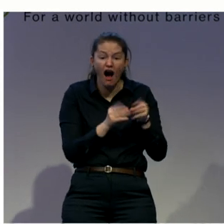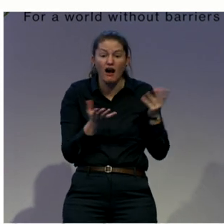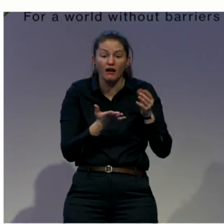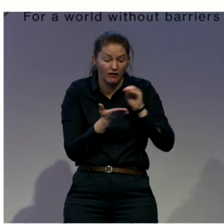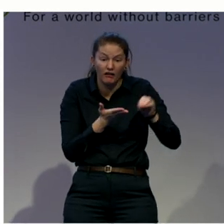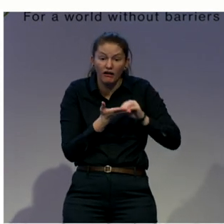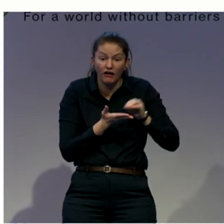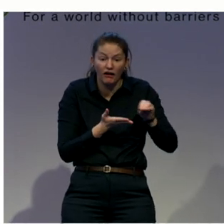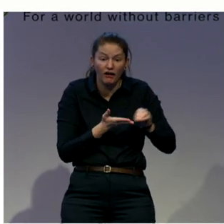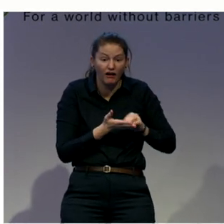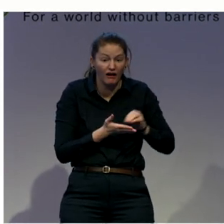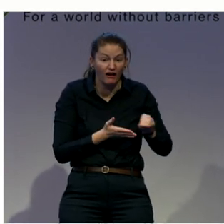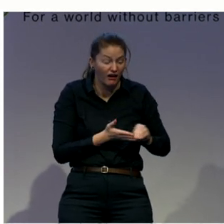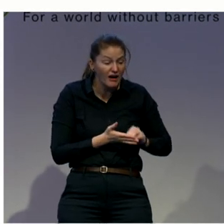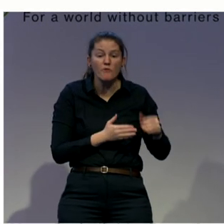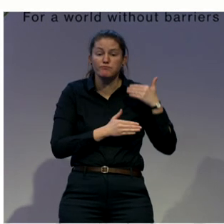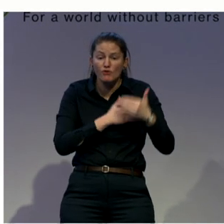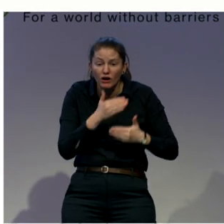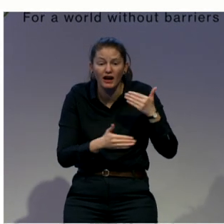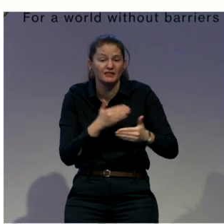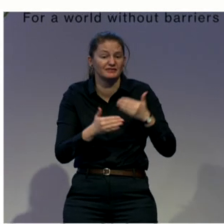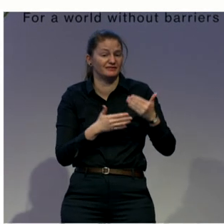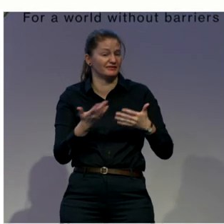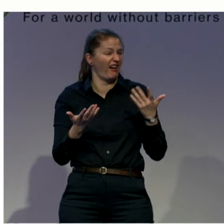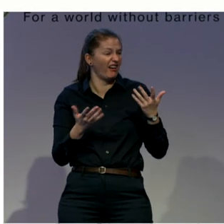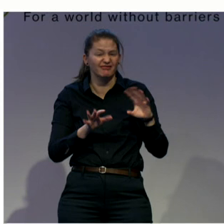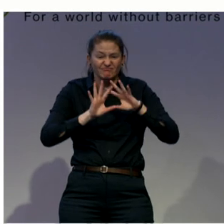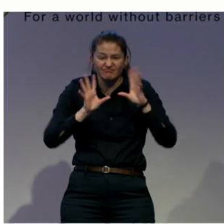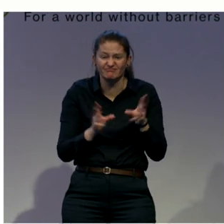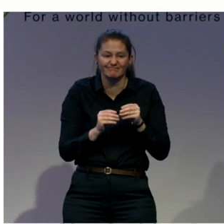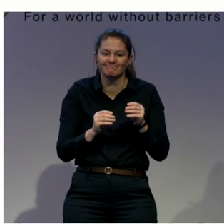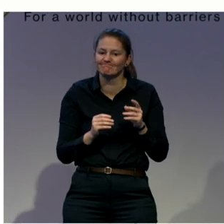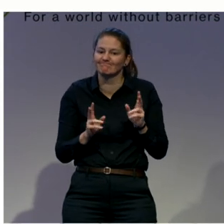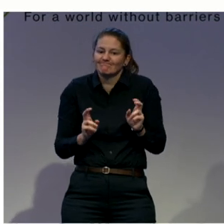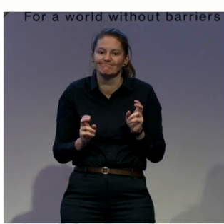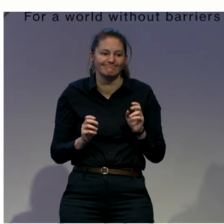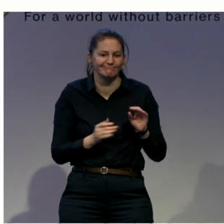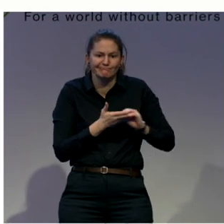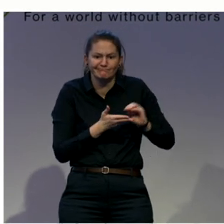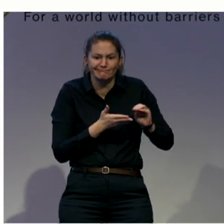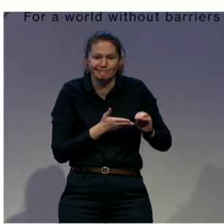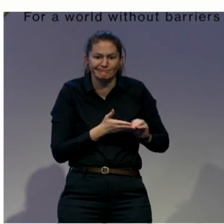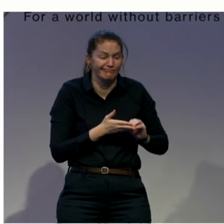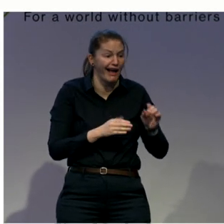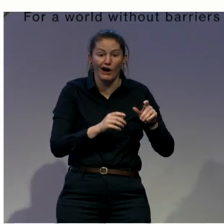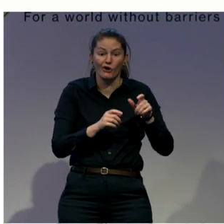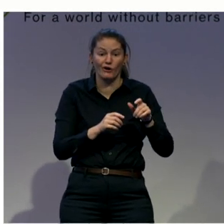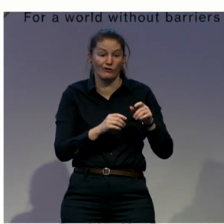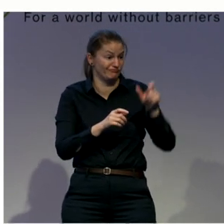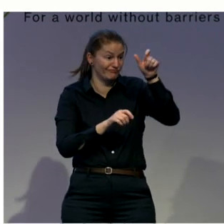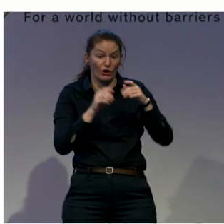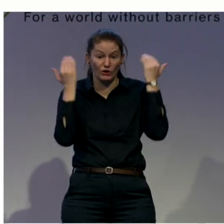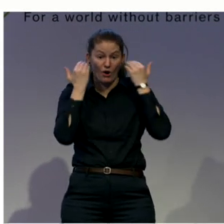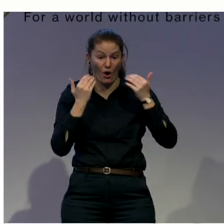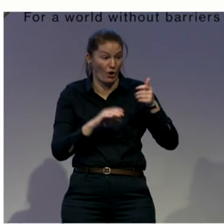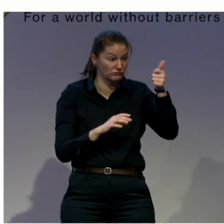not really handed over by a judge, no, but by paralegals, no,